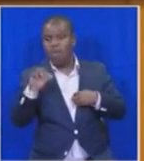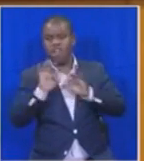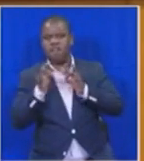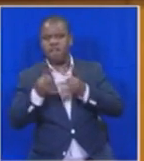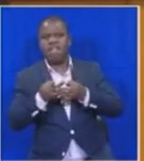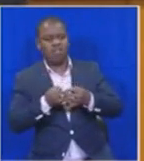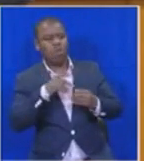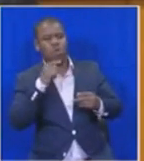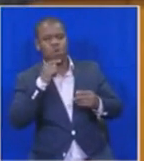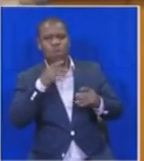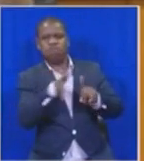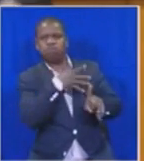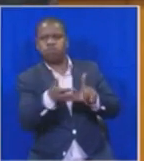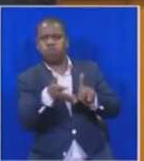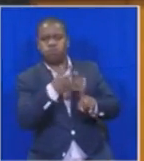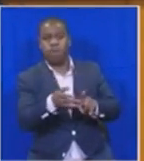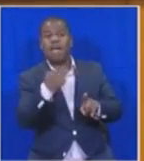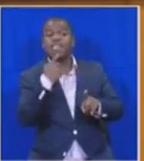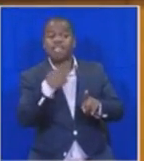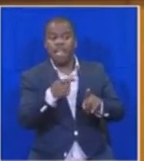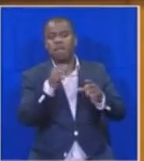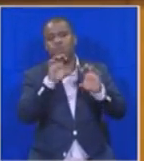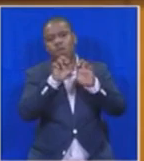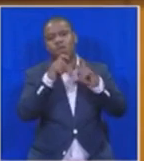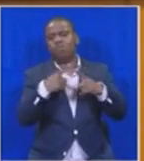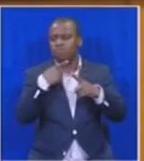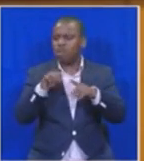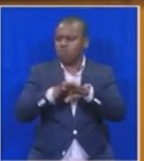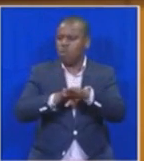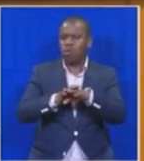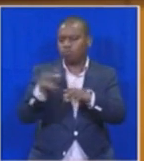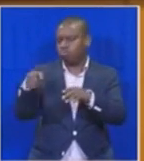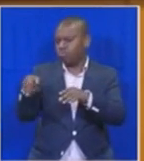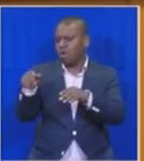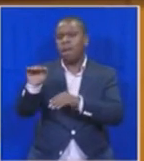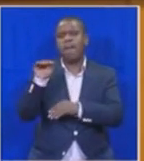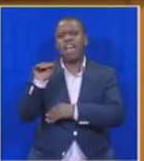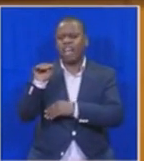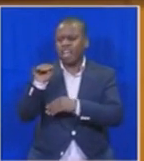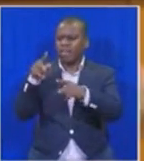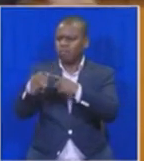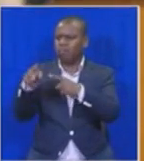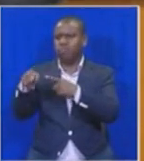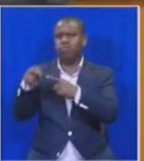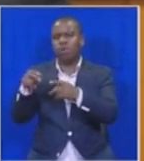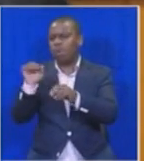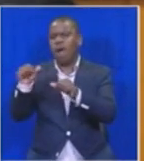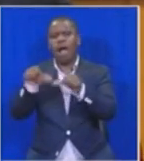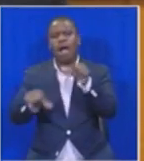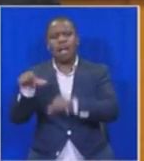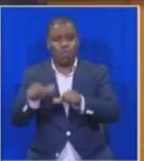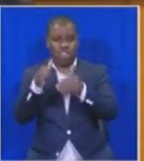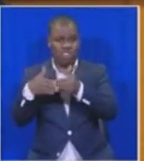that the executive investigate the termination of certain financial services via